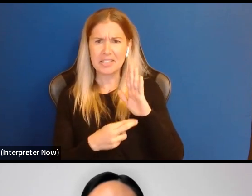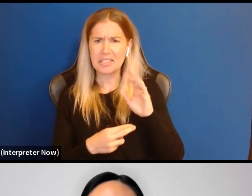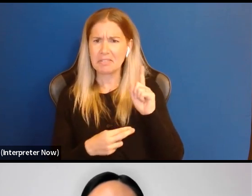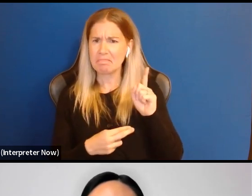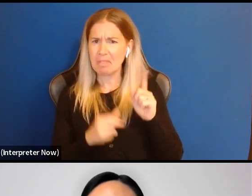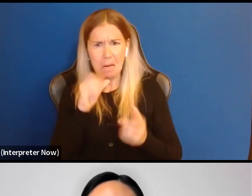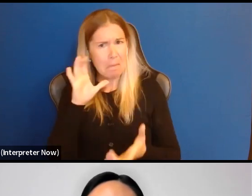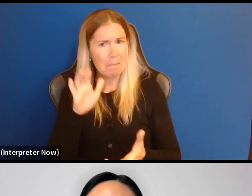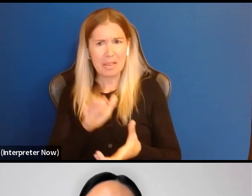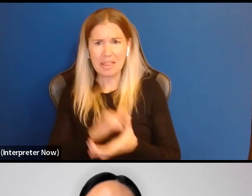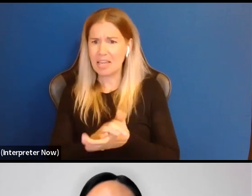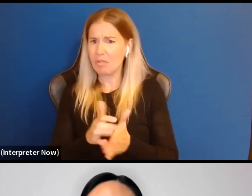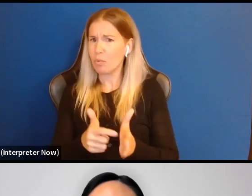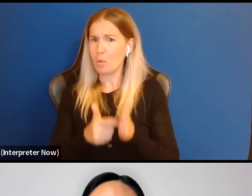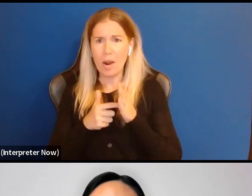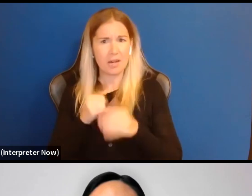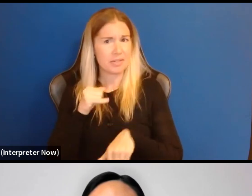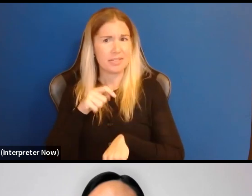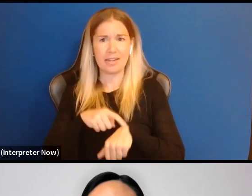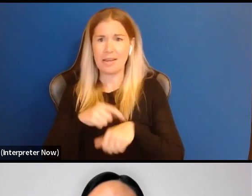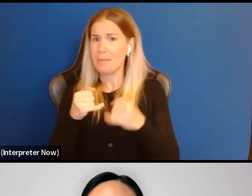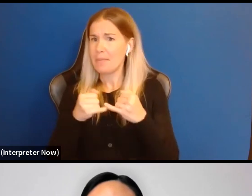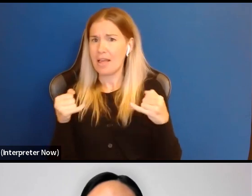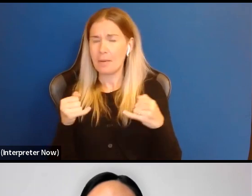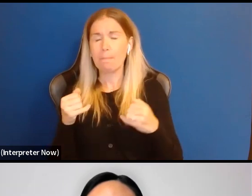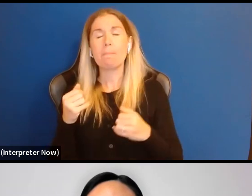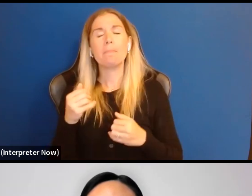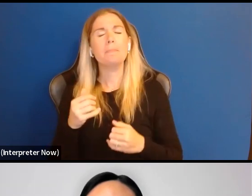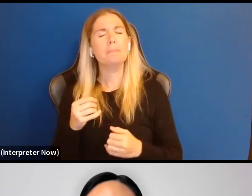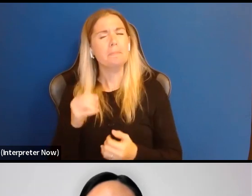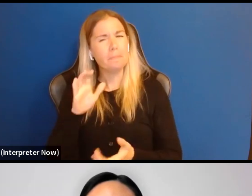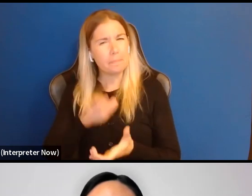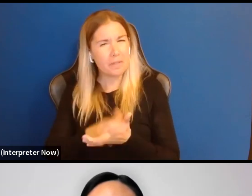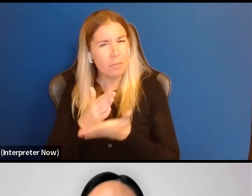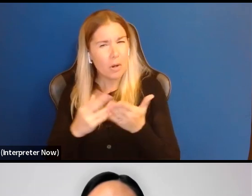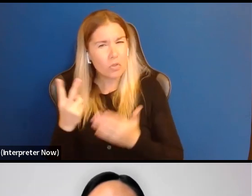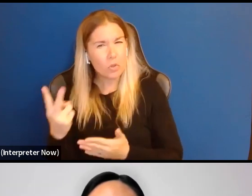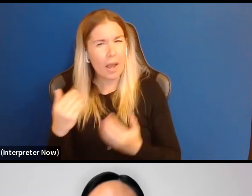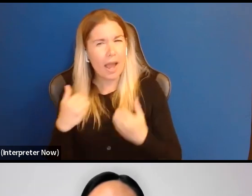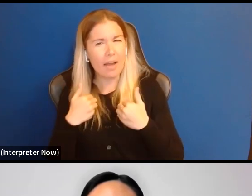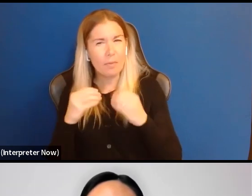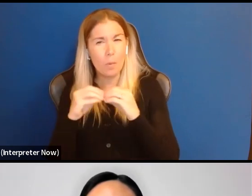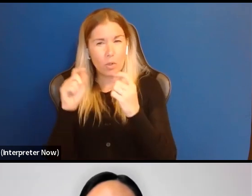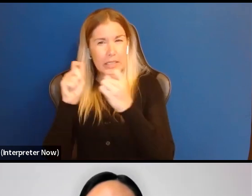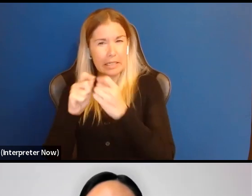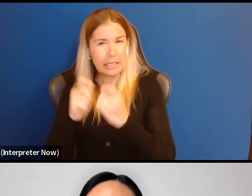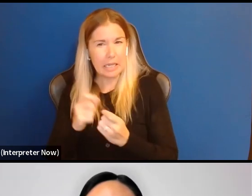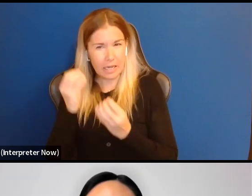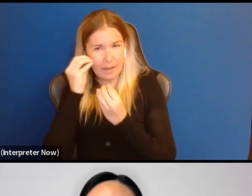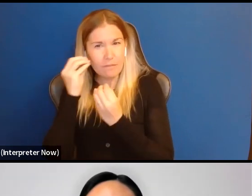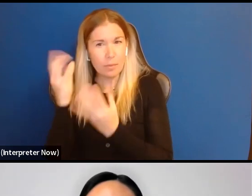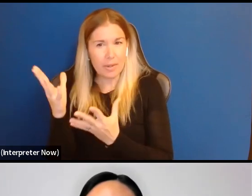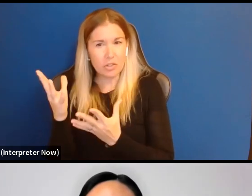I think that in part two, there is some more detailed information, including,